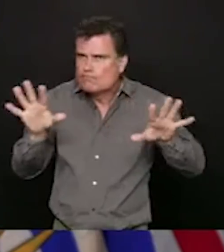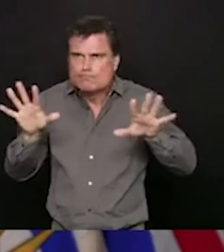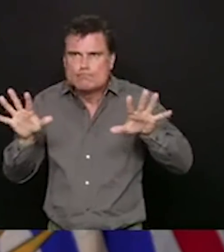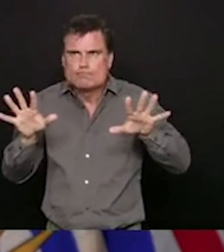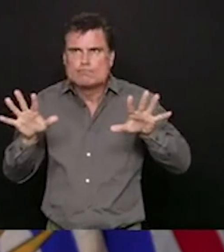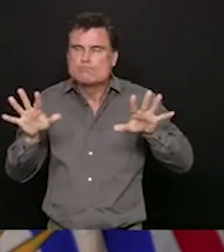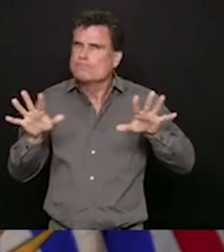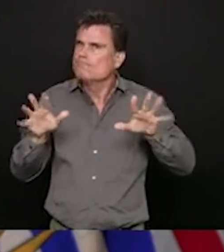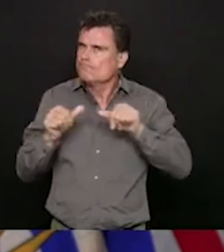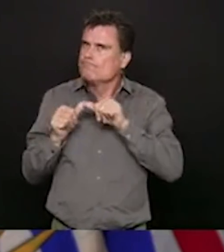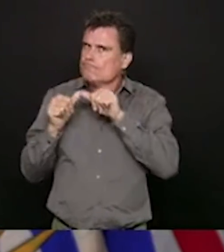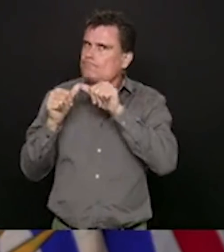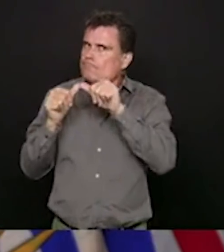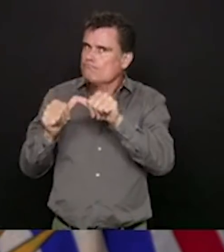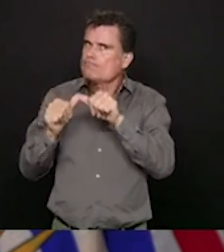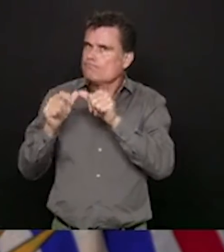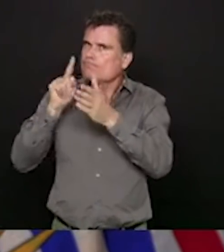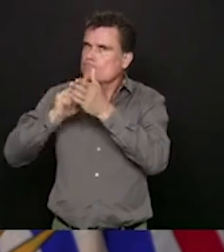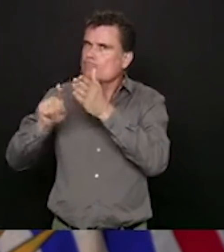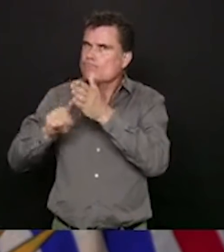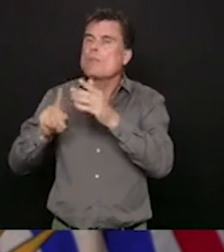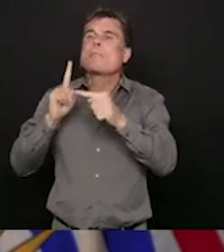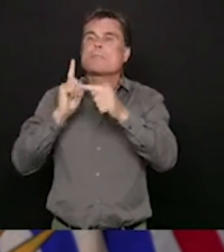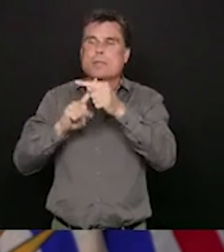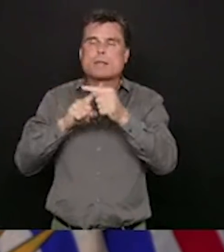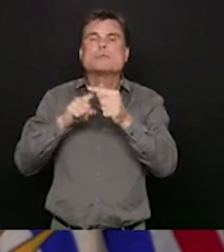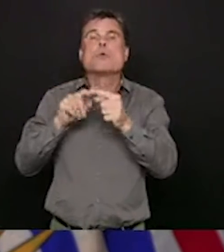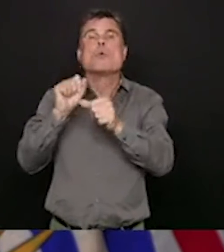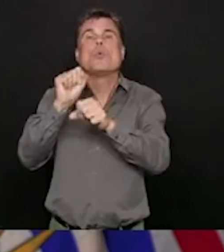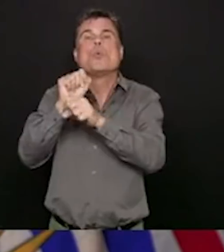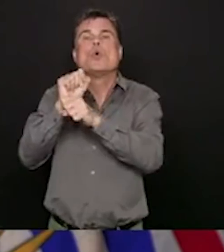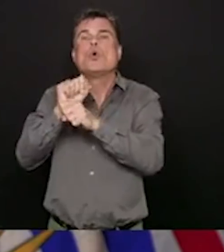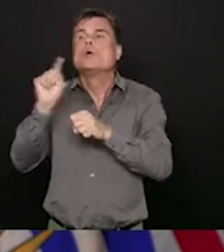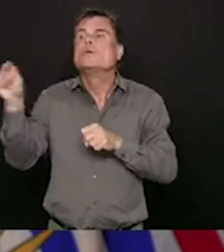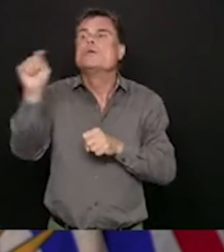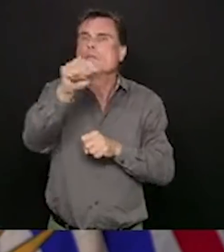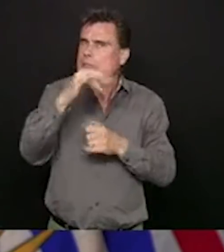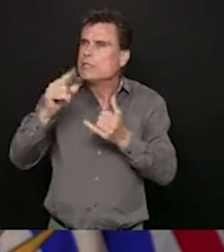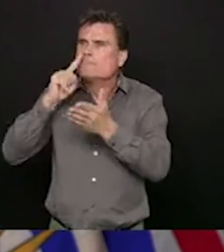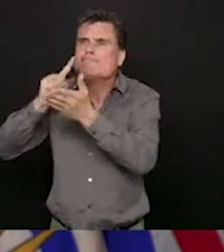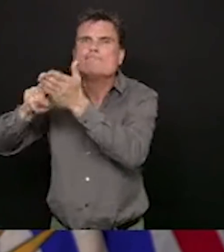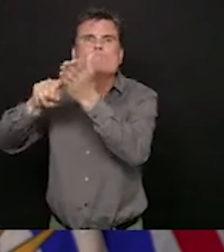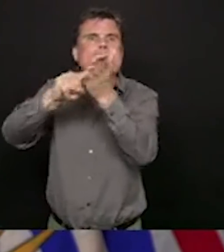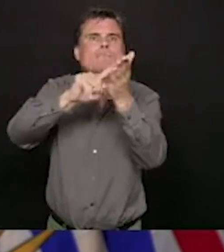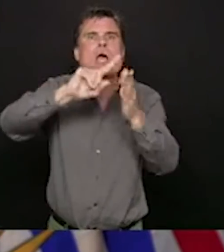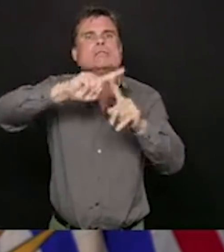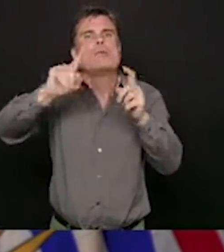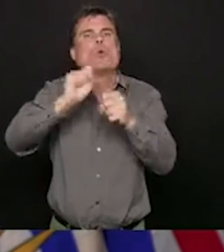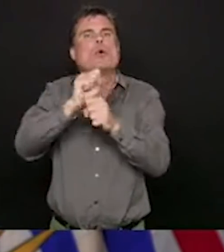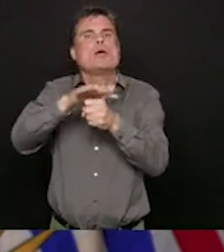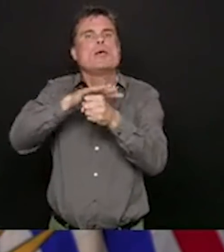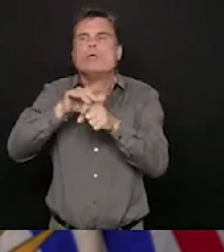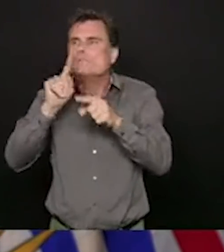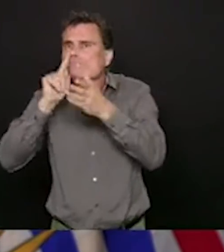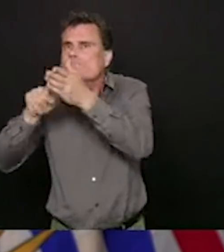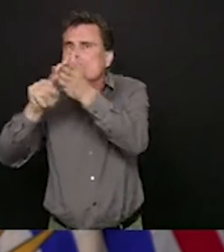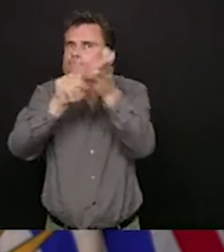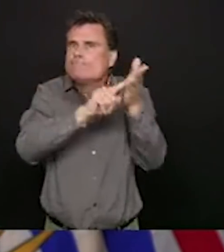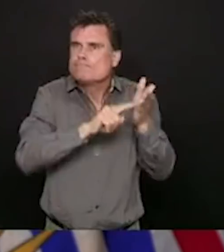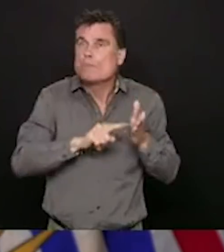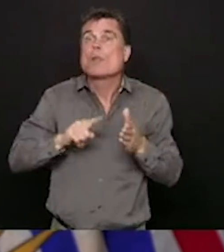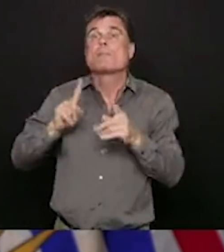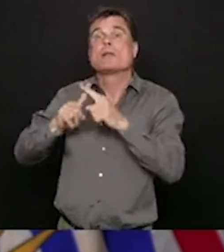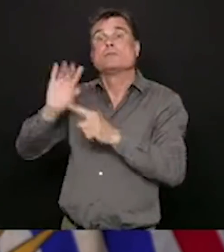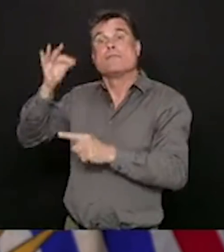as well. There's no change in the number of people who have tested positive at the Federal Correctional Facility and